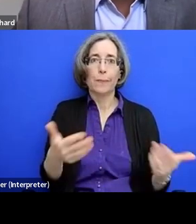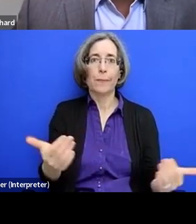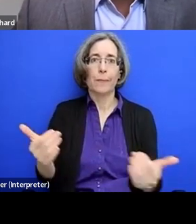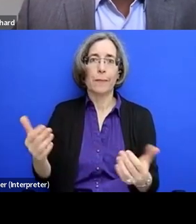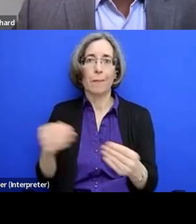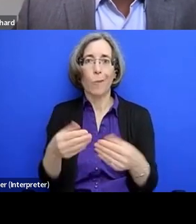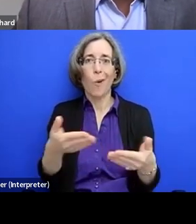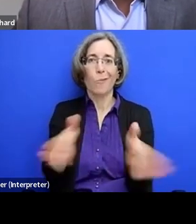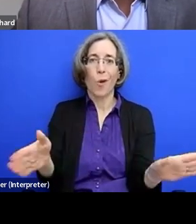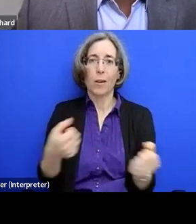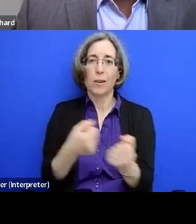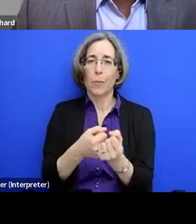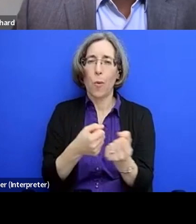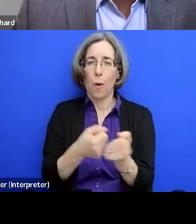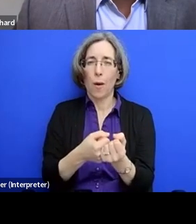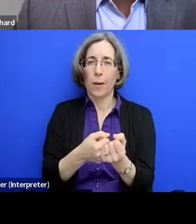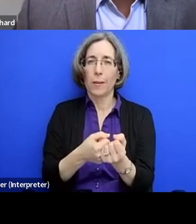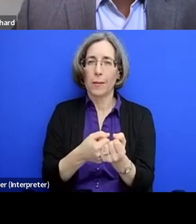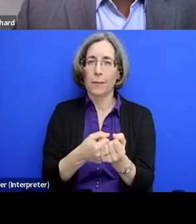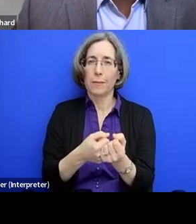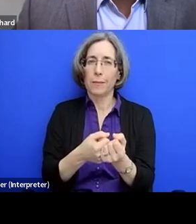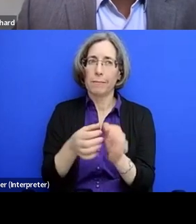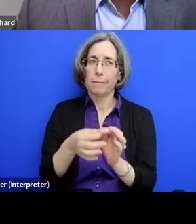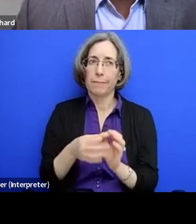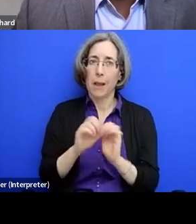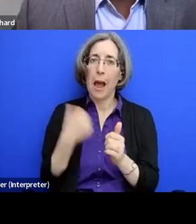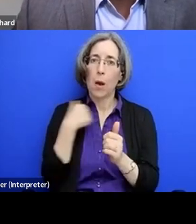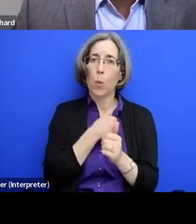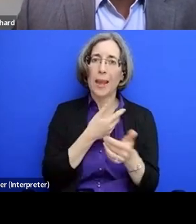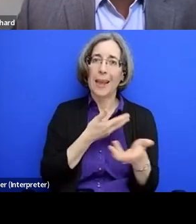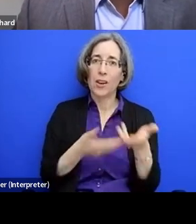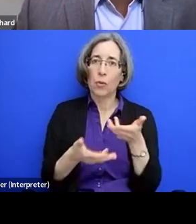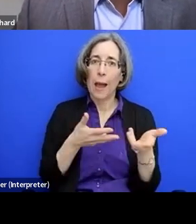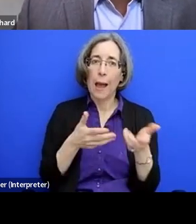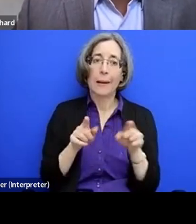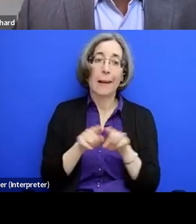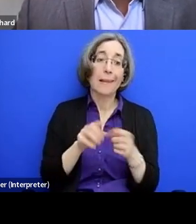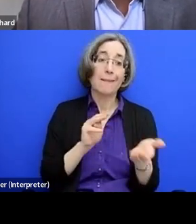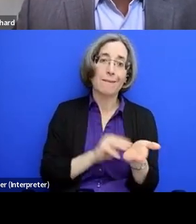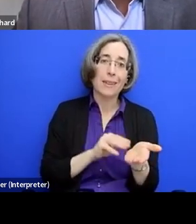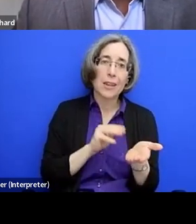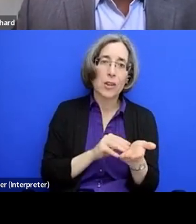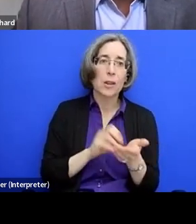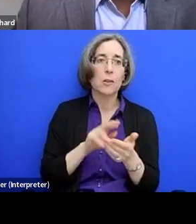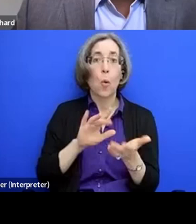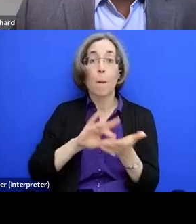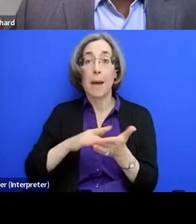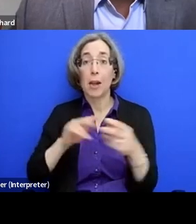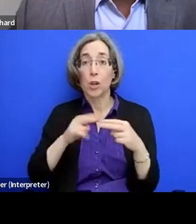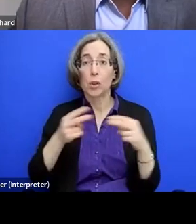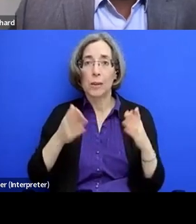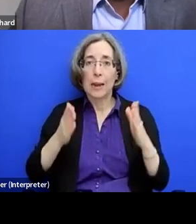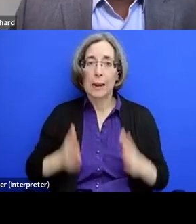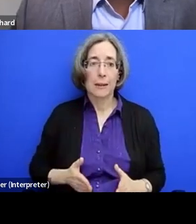in how we interact and how as physicians or, or medical geneticists, we, um,